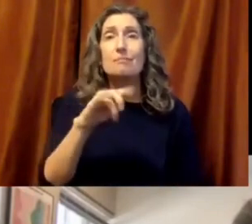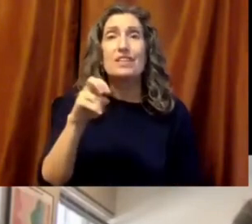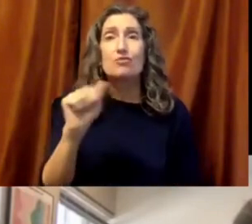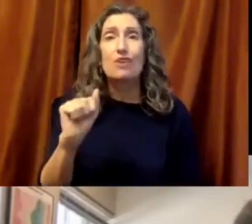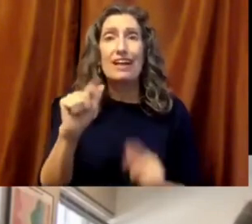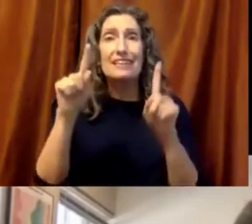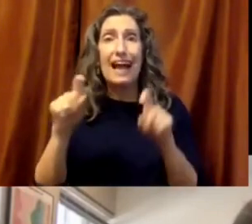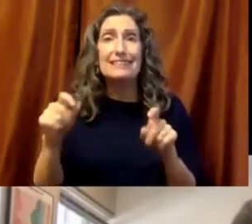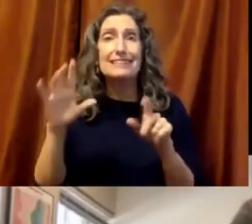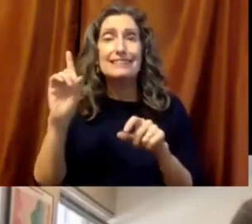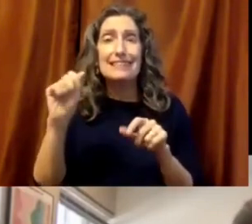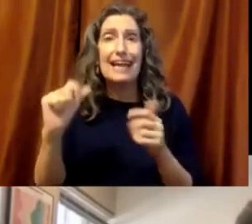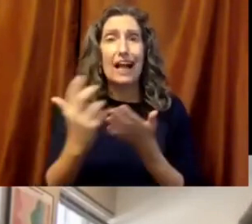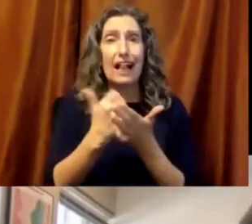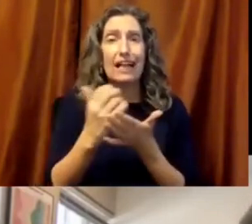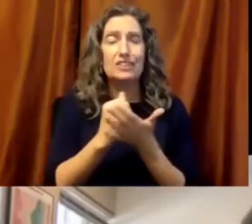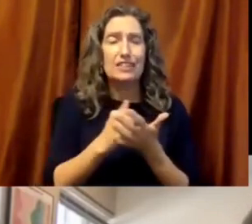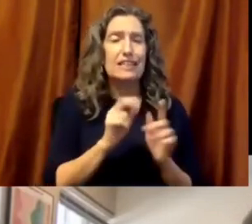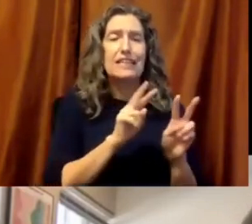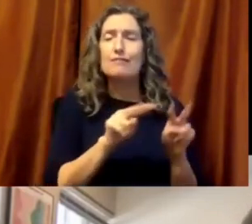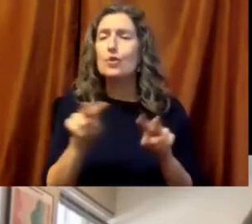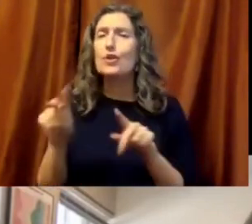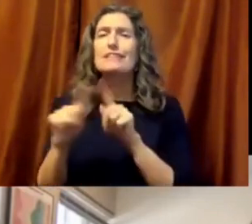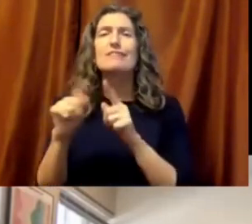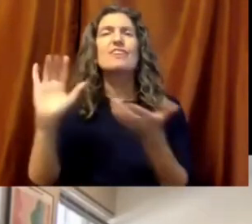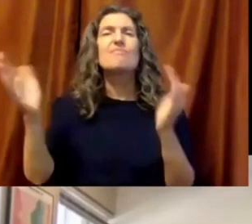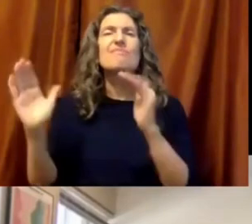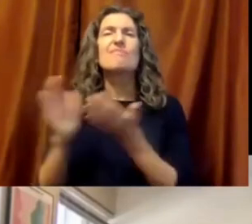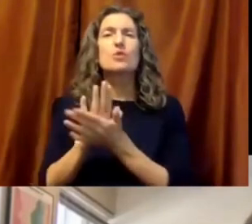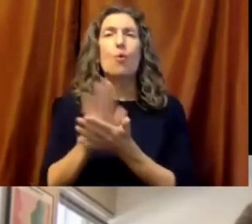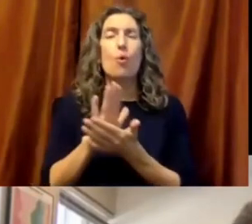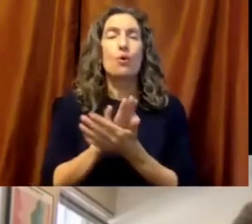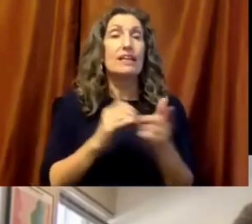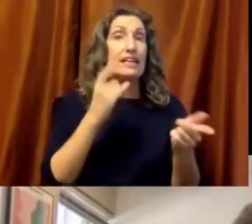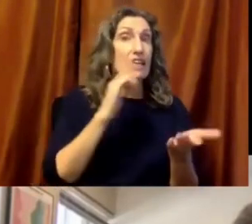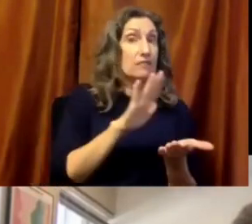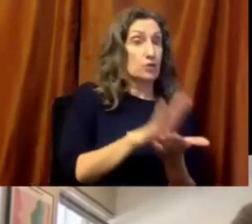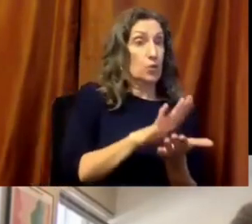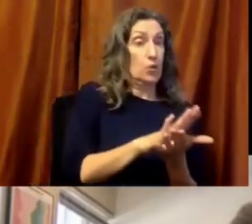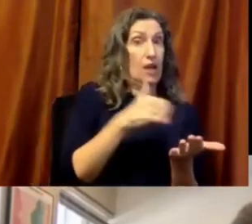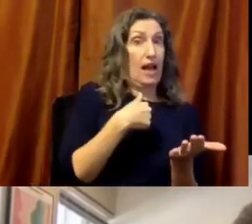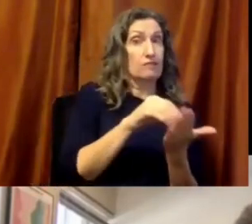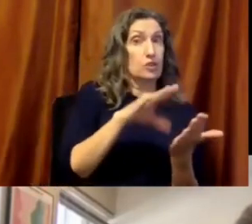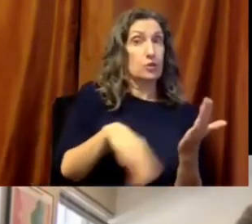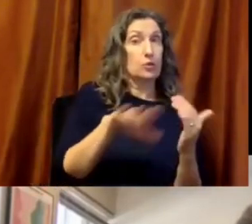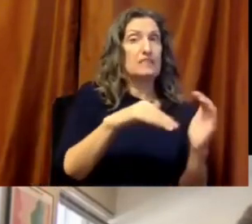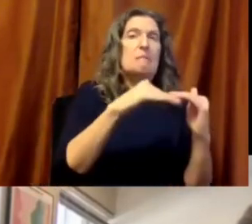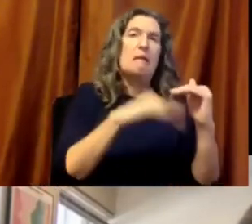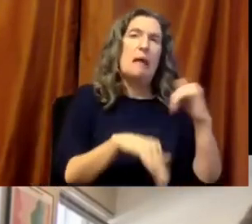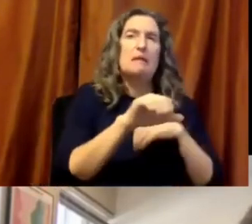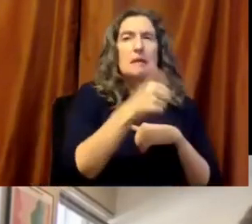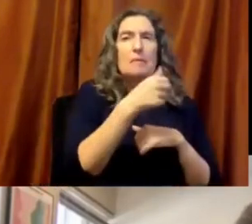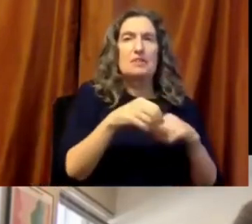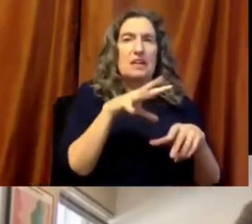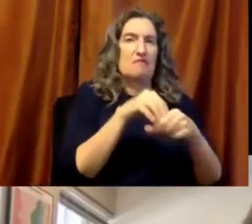things like the PISA tests, and if you look at schools in which in the United States in which fewer than 10%